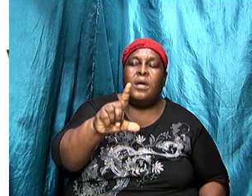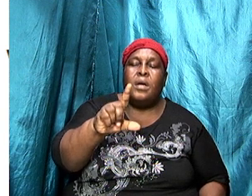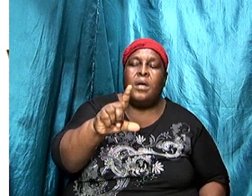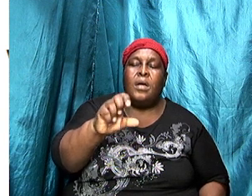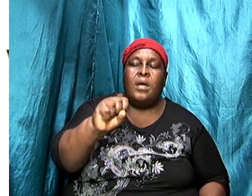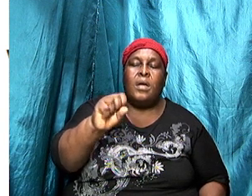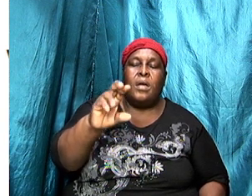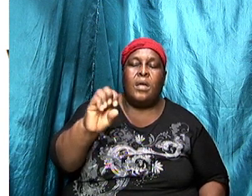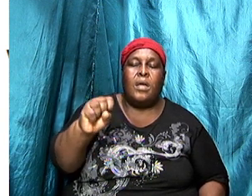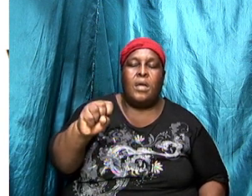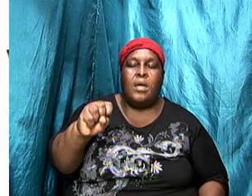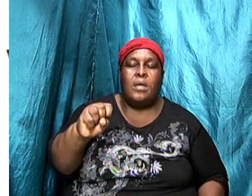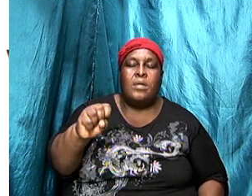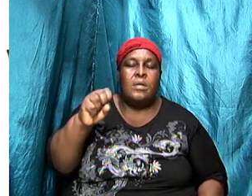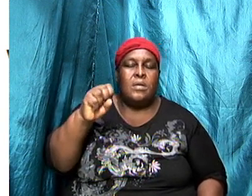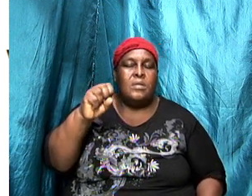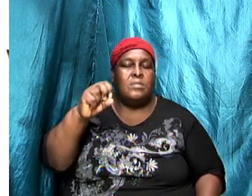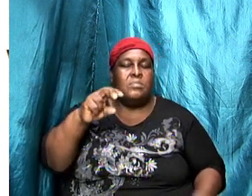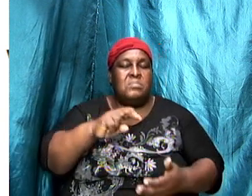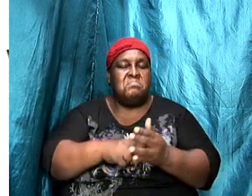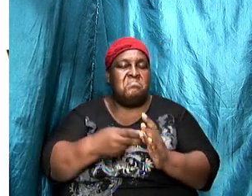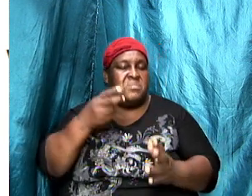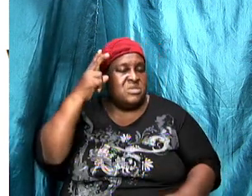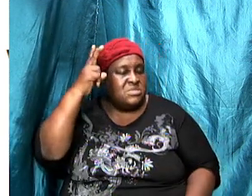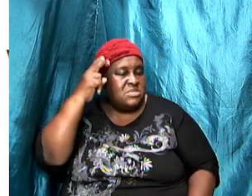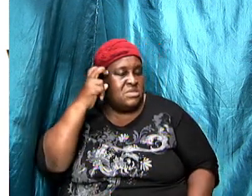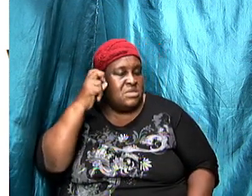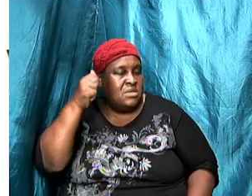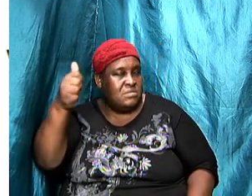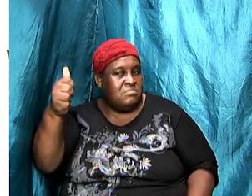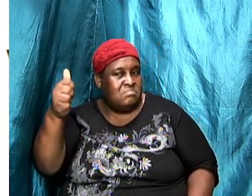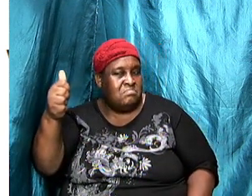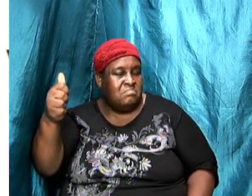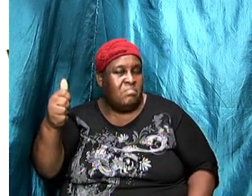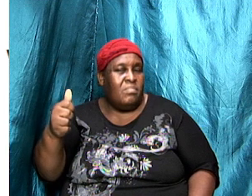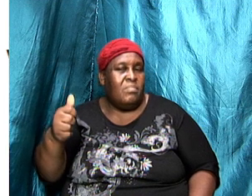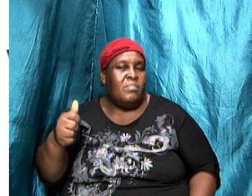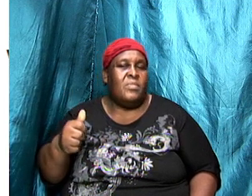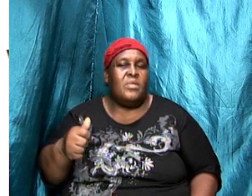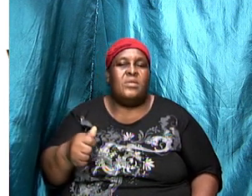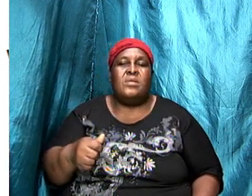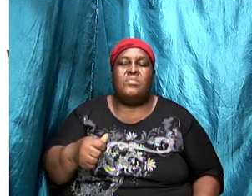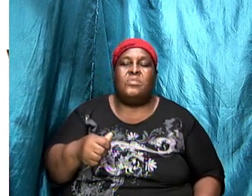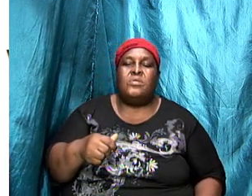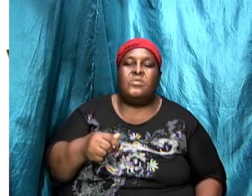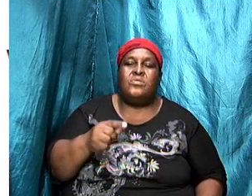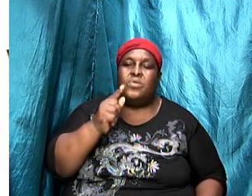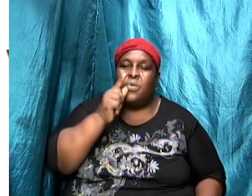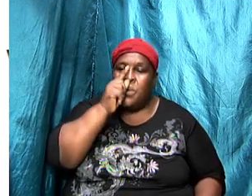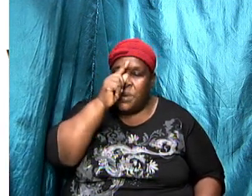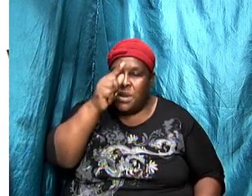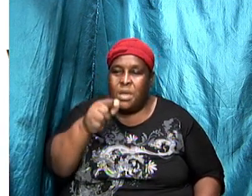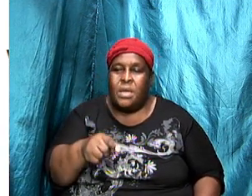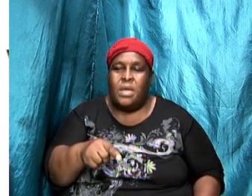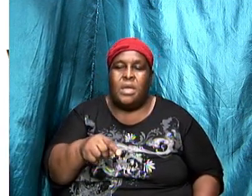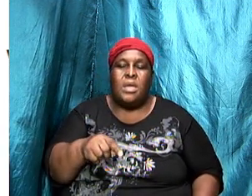to Satan himself but the Greek root meaning of the word is destroyer